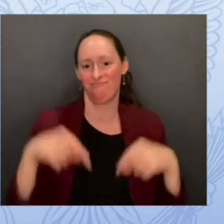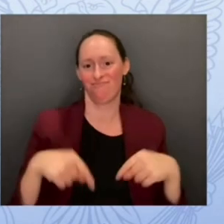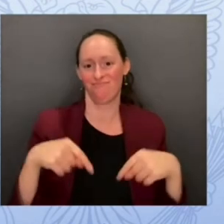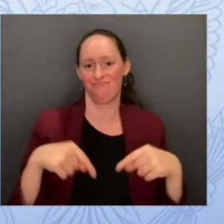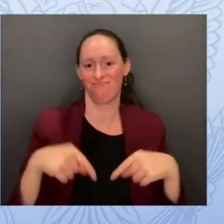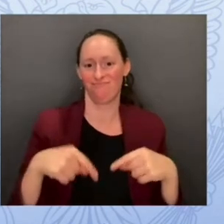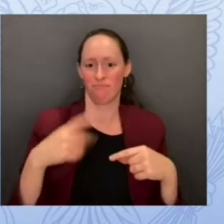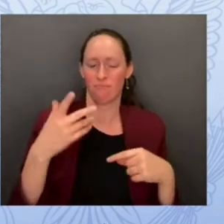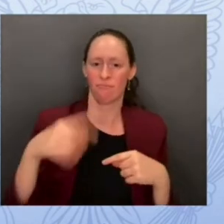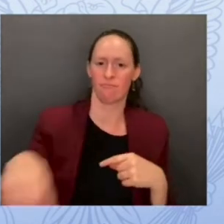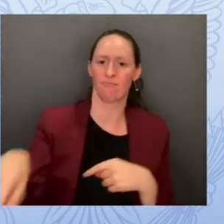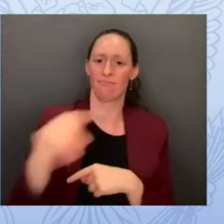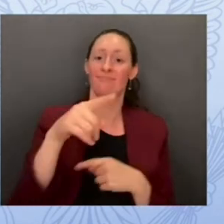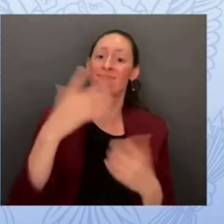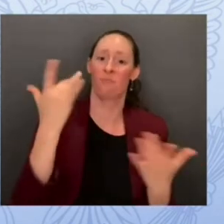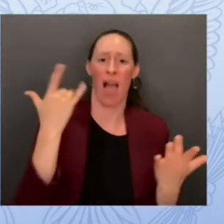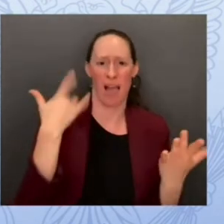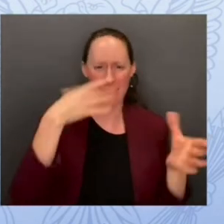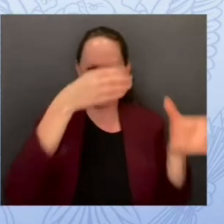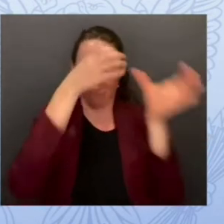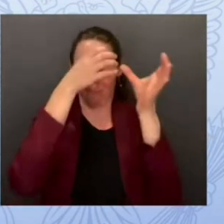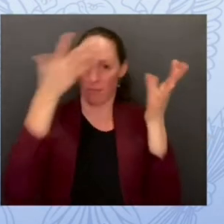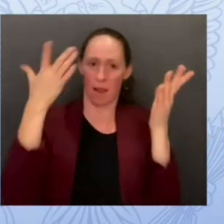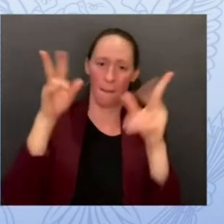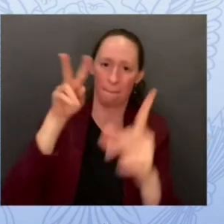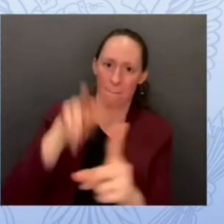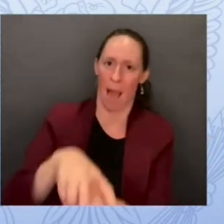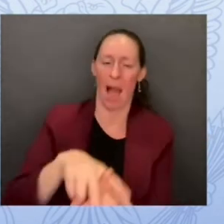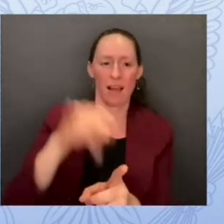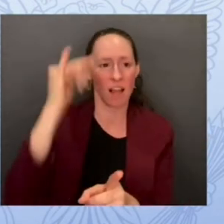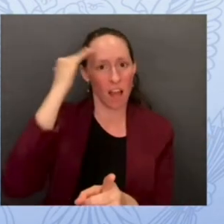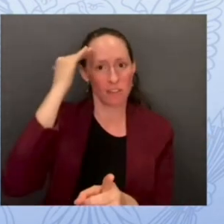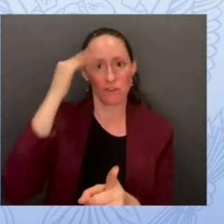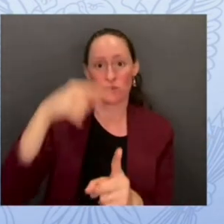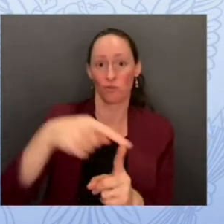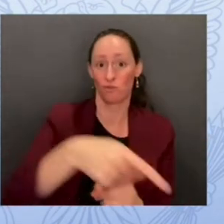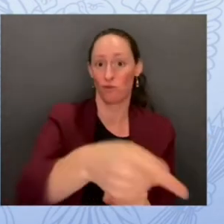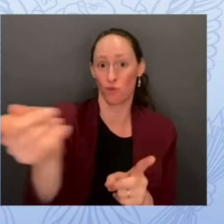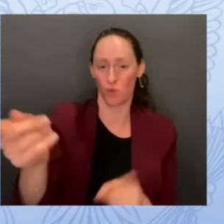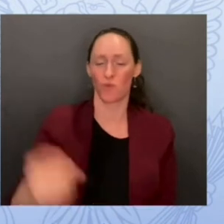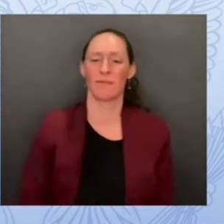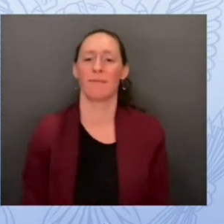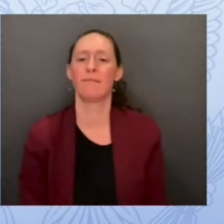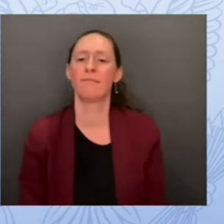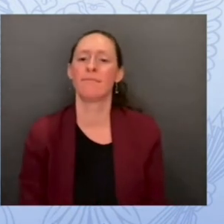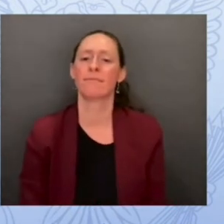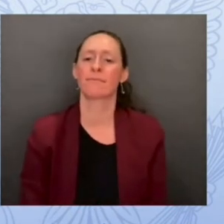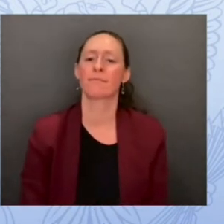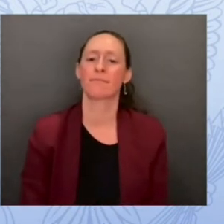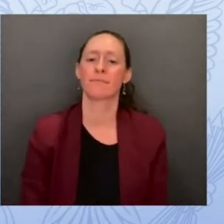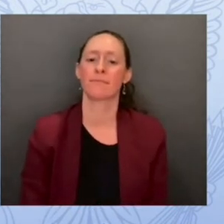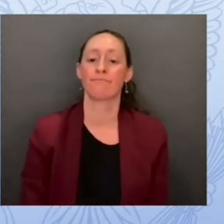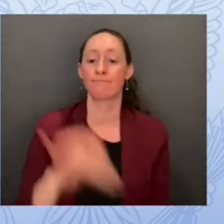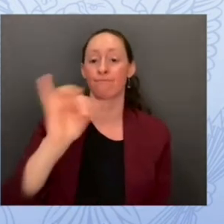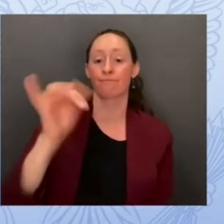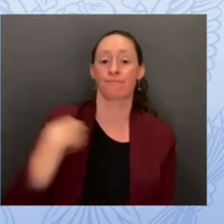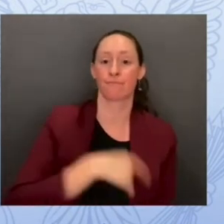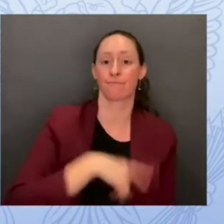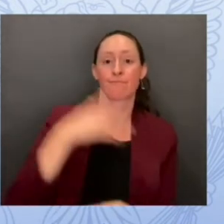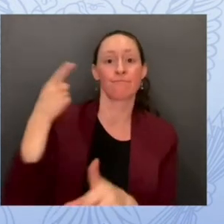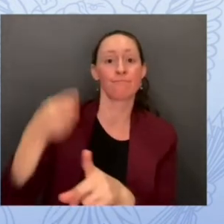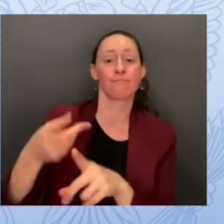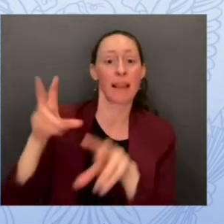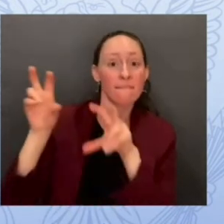administrators now this is in conjunction with the work we're doing the investment we're making in training so